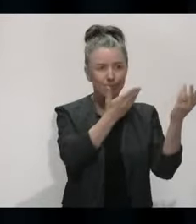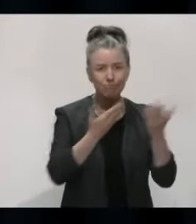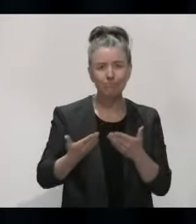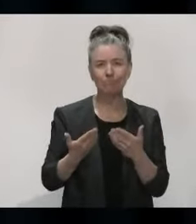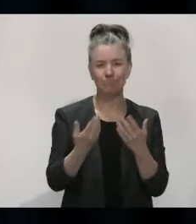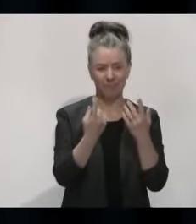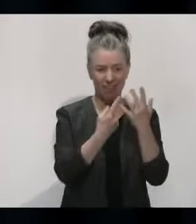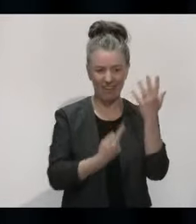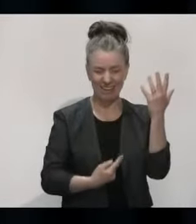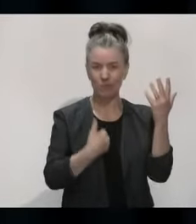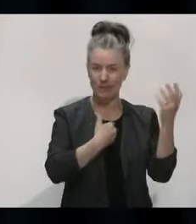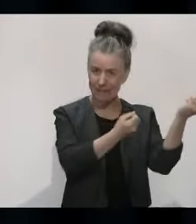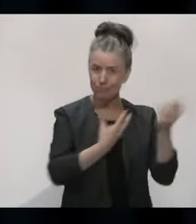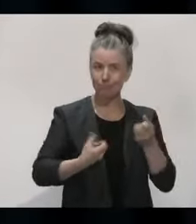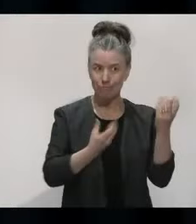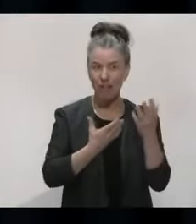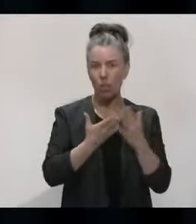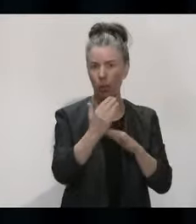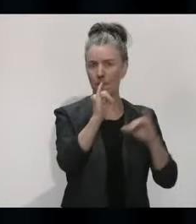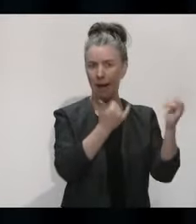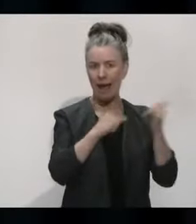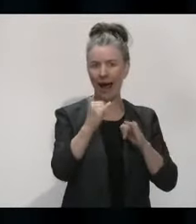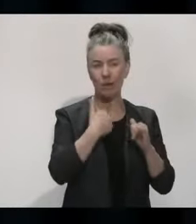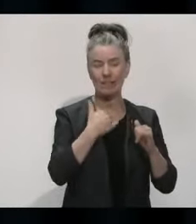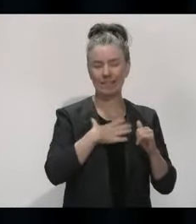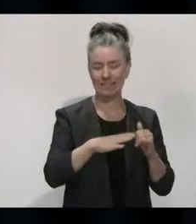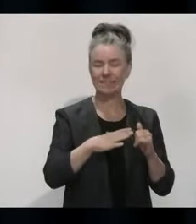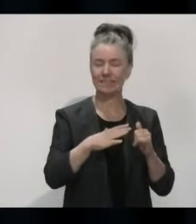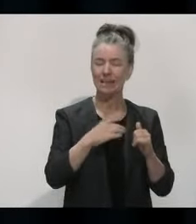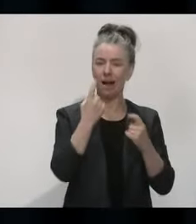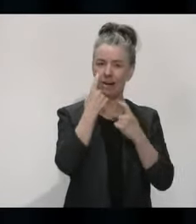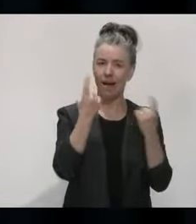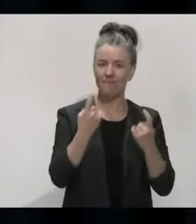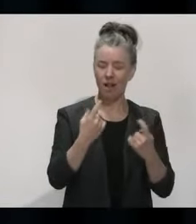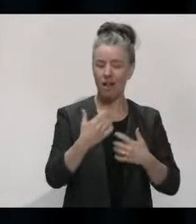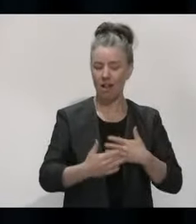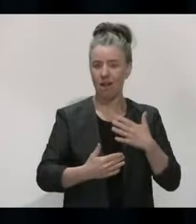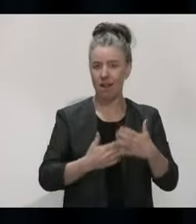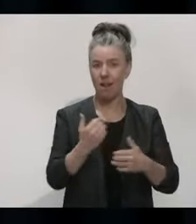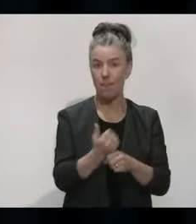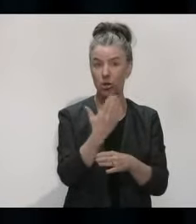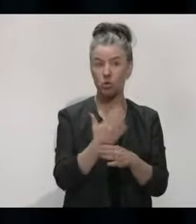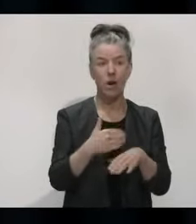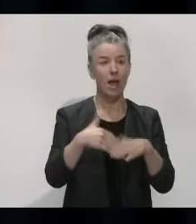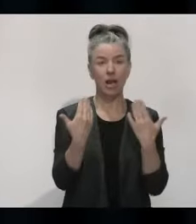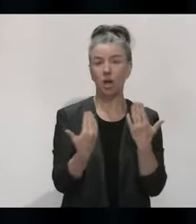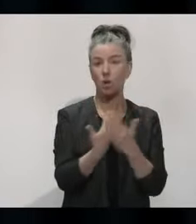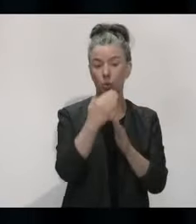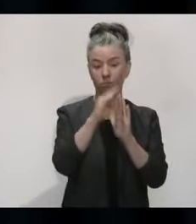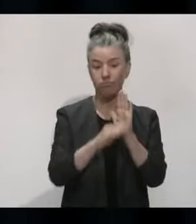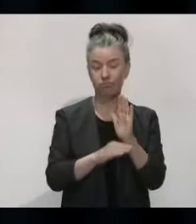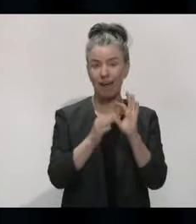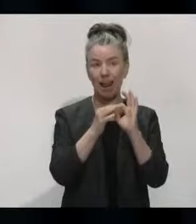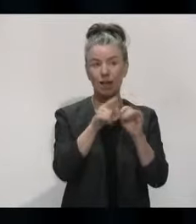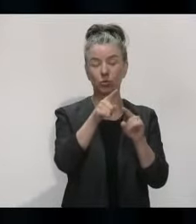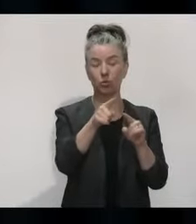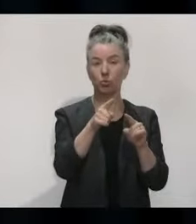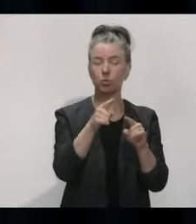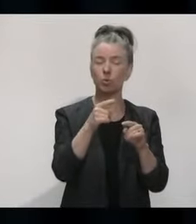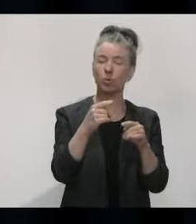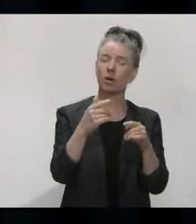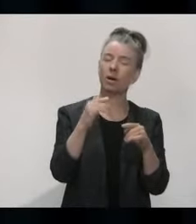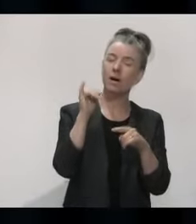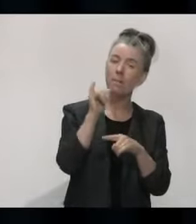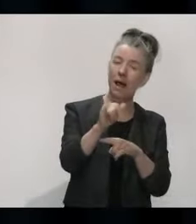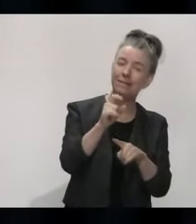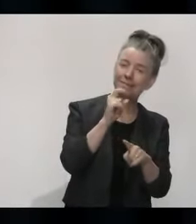So we've just been working very carefully to make sure that the arrangements that we've got in place around air crew, and bearing in mind there's different types of air crew,